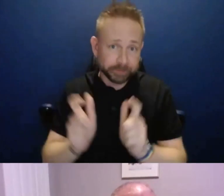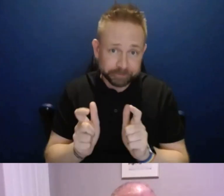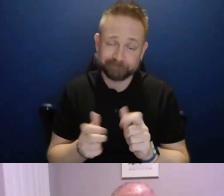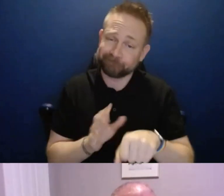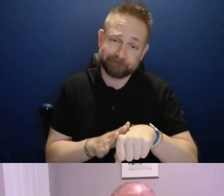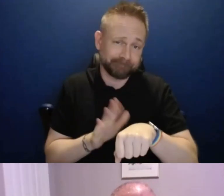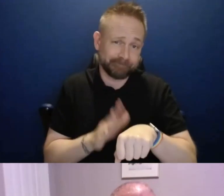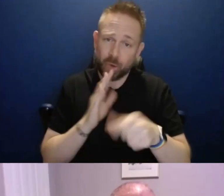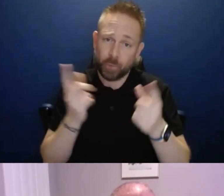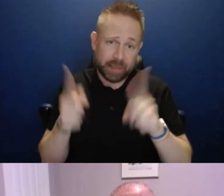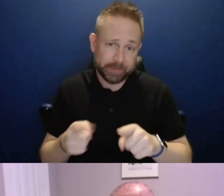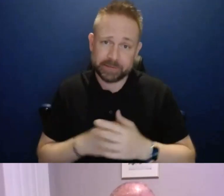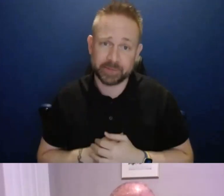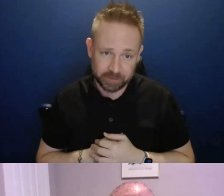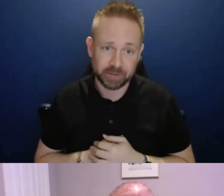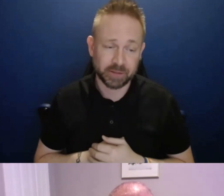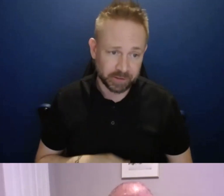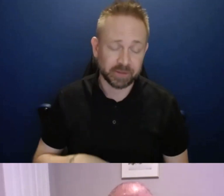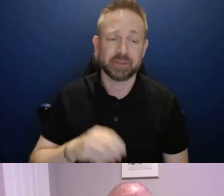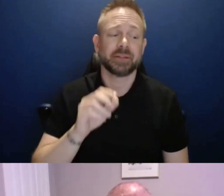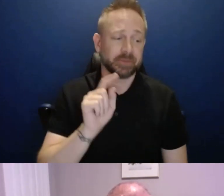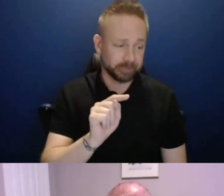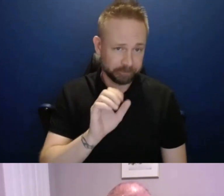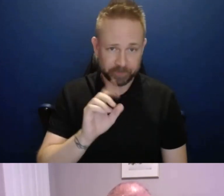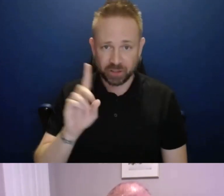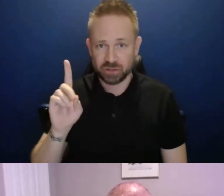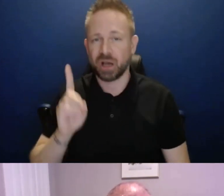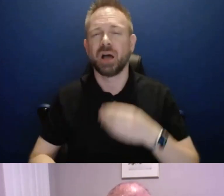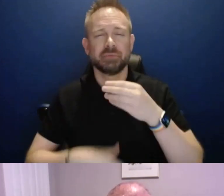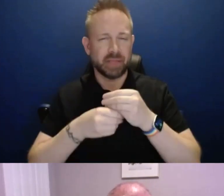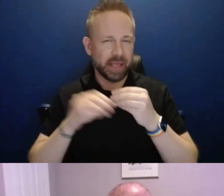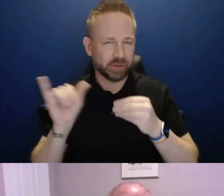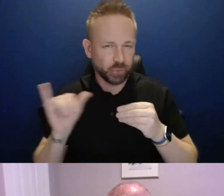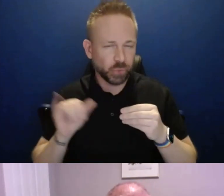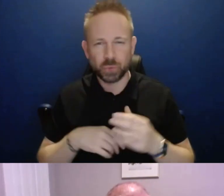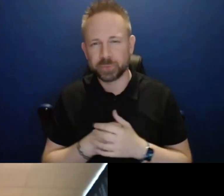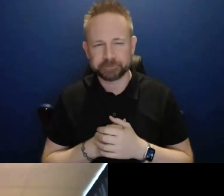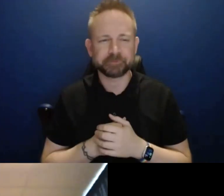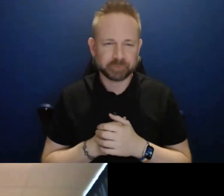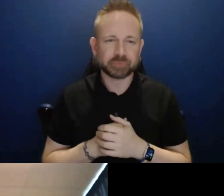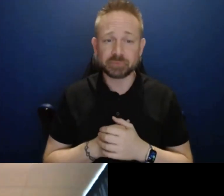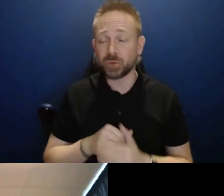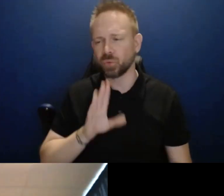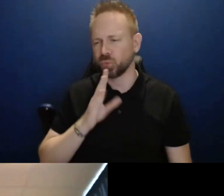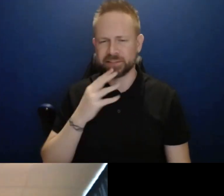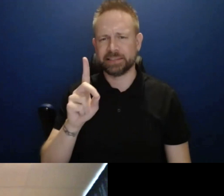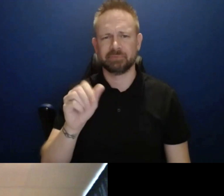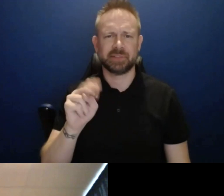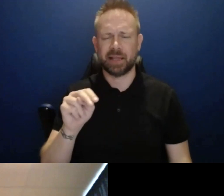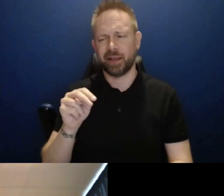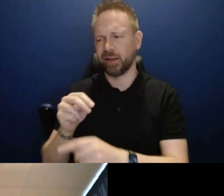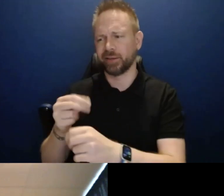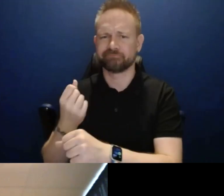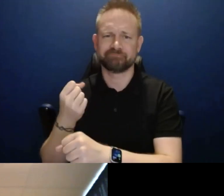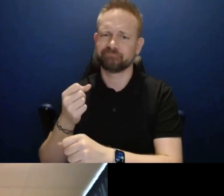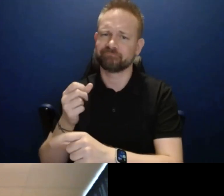Thanks, Mike, and thanks, Dan. And I think the only thing that I'll maybe add just to that, it's a great question, Dan. And, and as